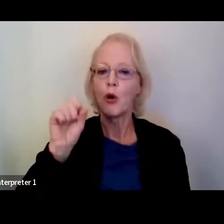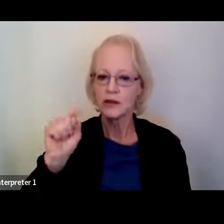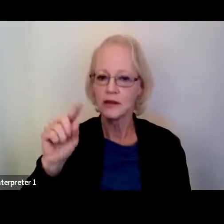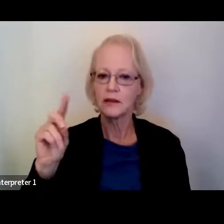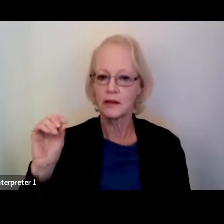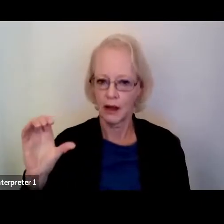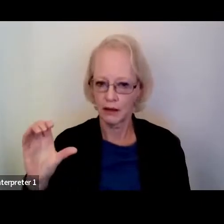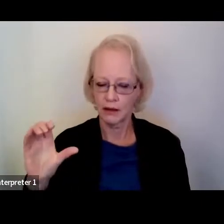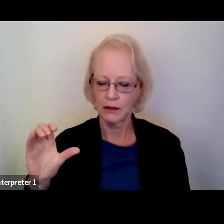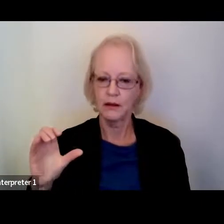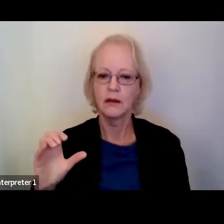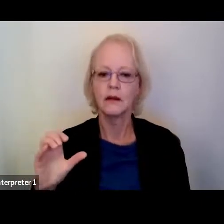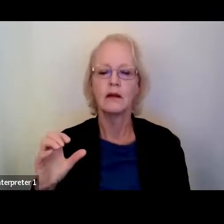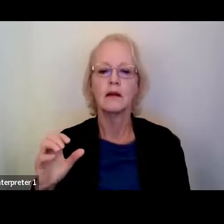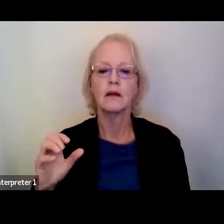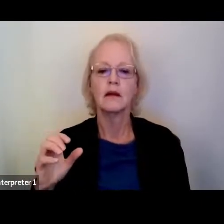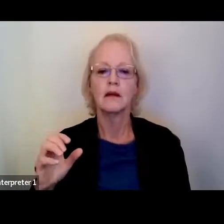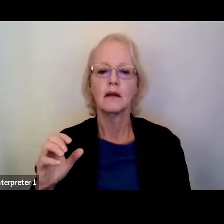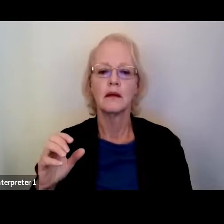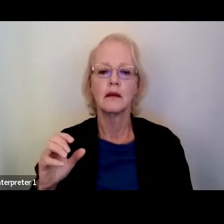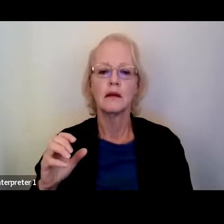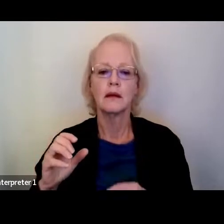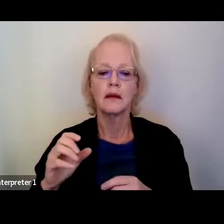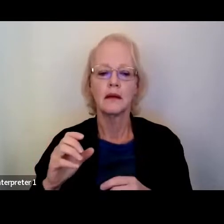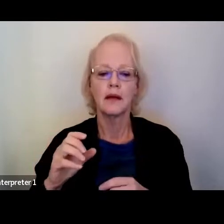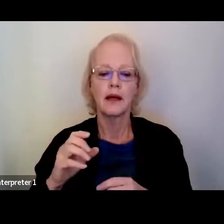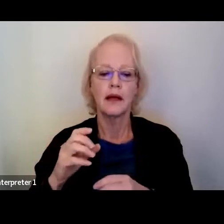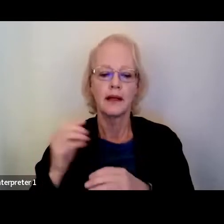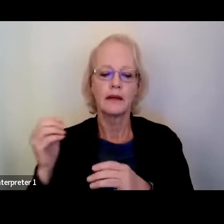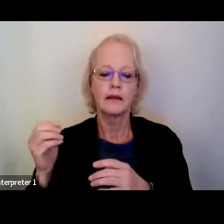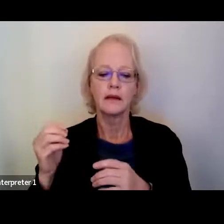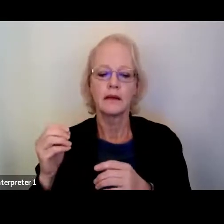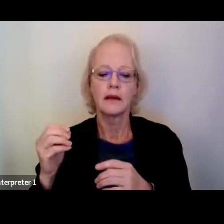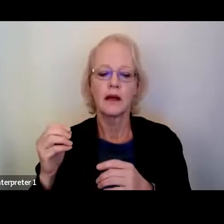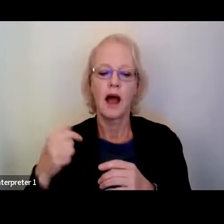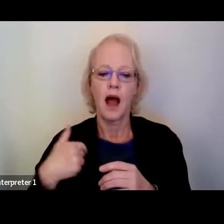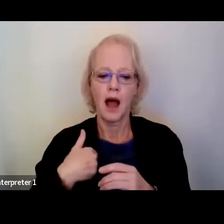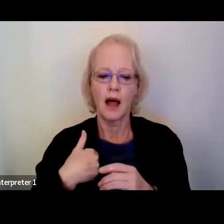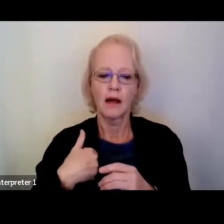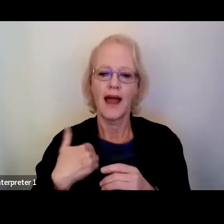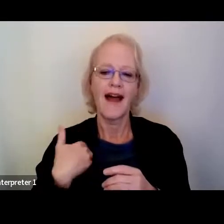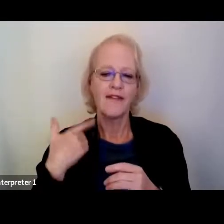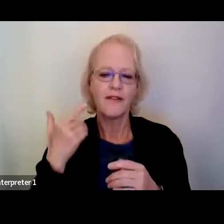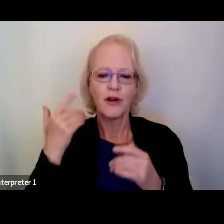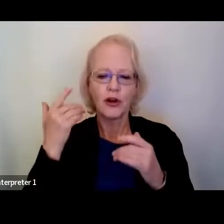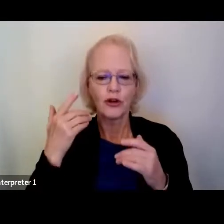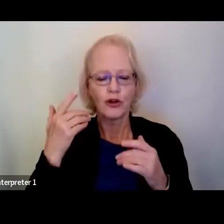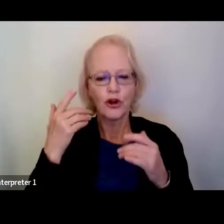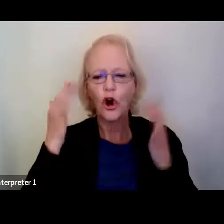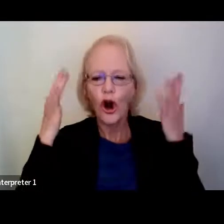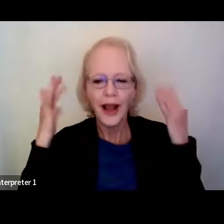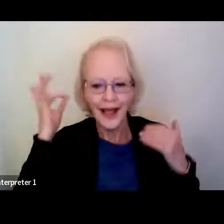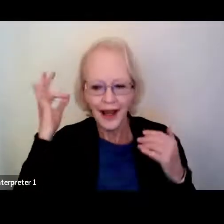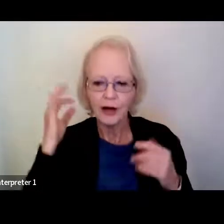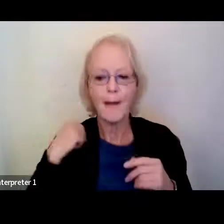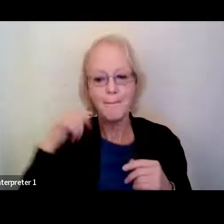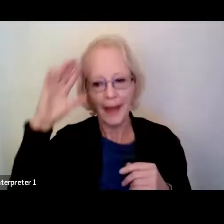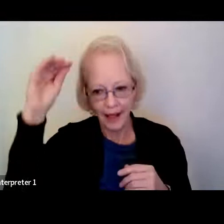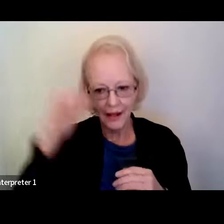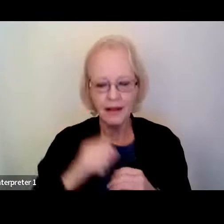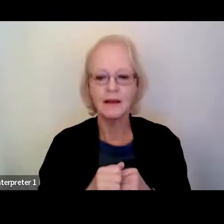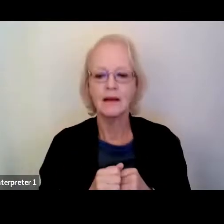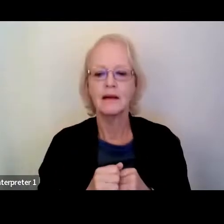Go by he, his, him. I have curly hair. I'm male in my